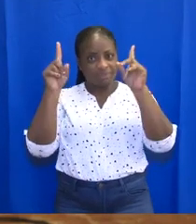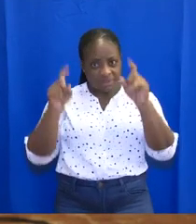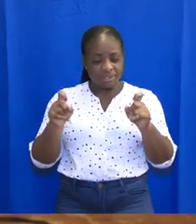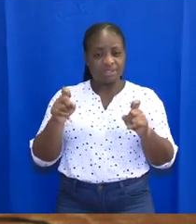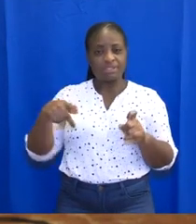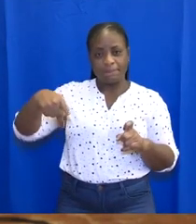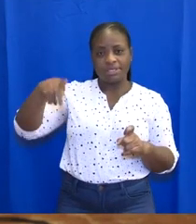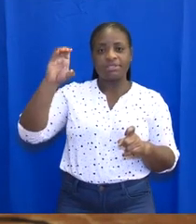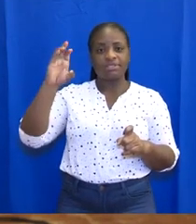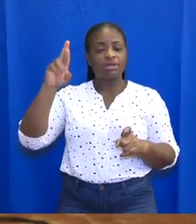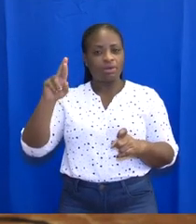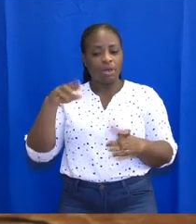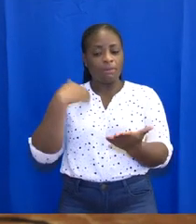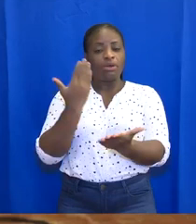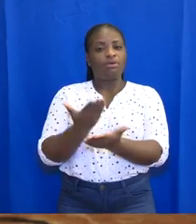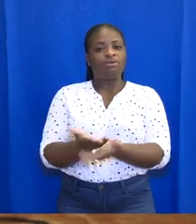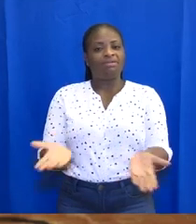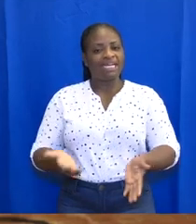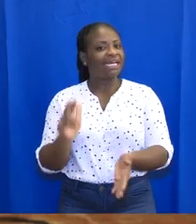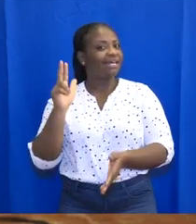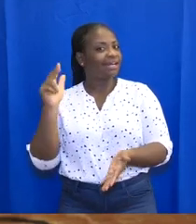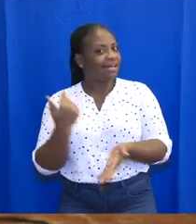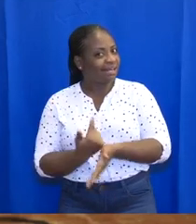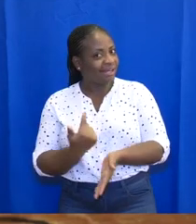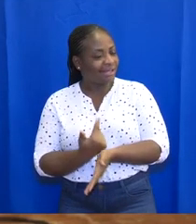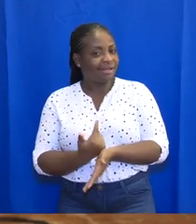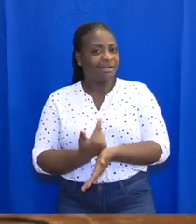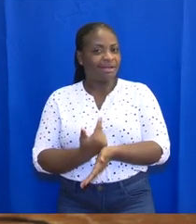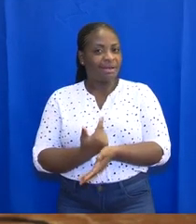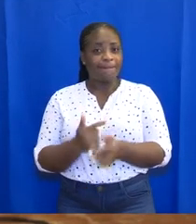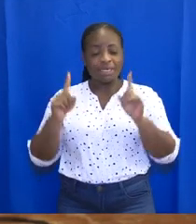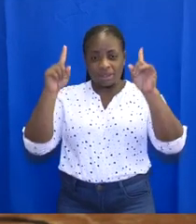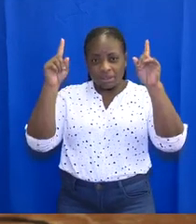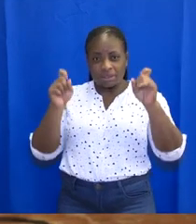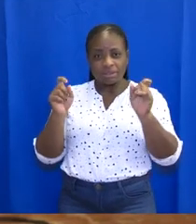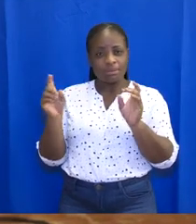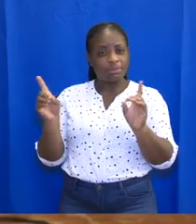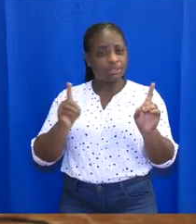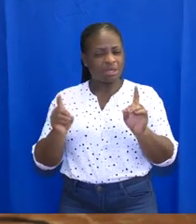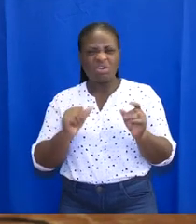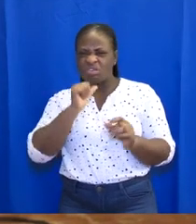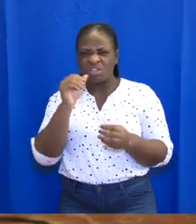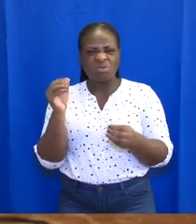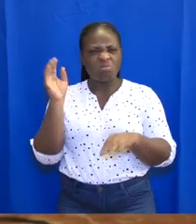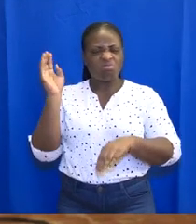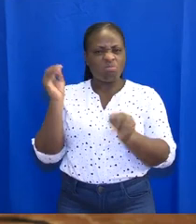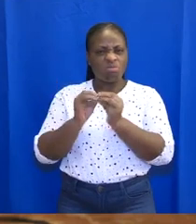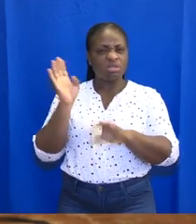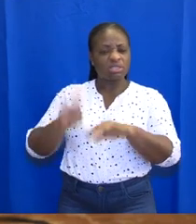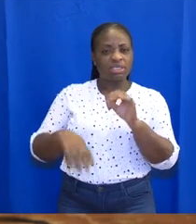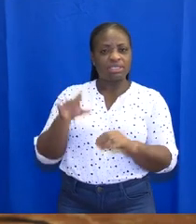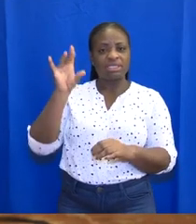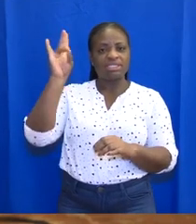result upon their arrival in Ghana, a test which should have been conducted not more than 72